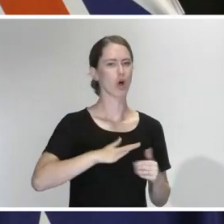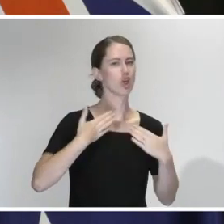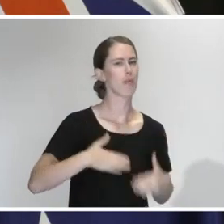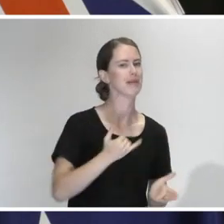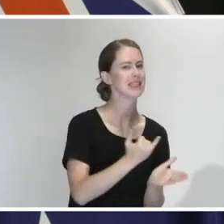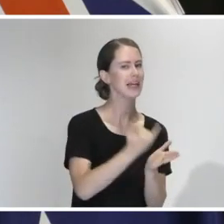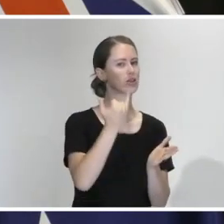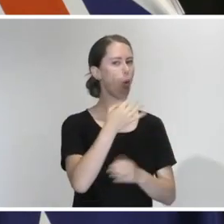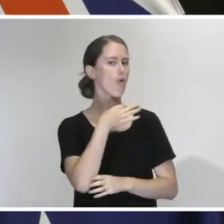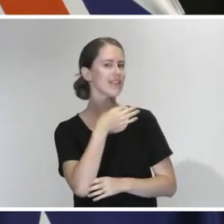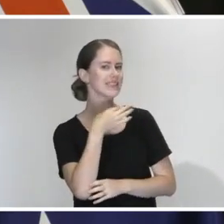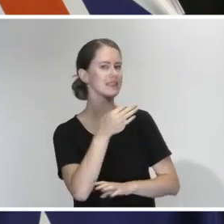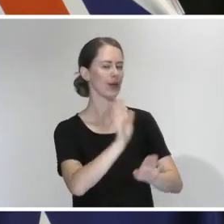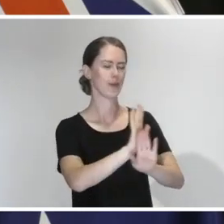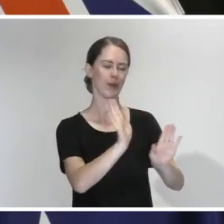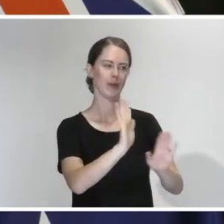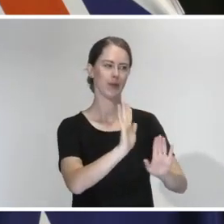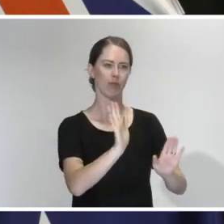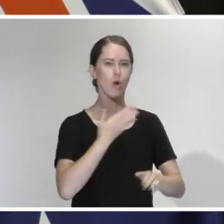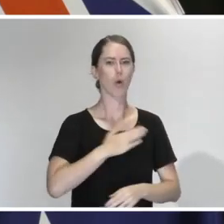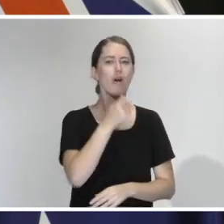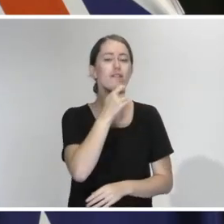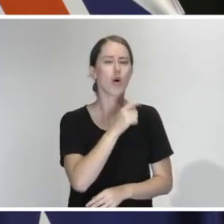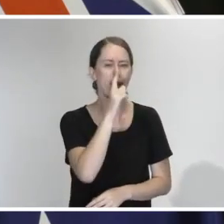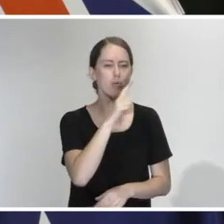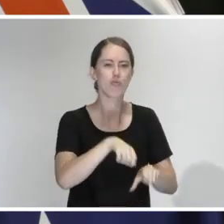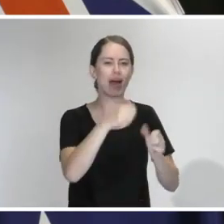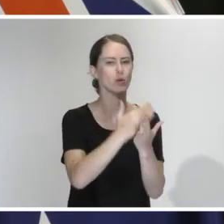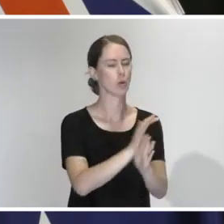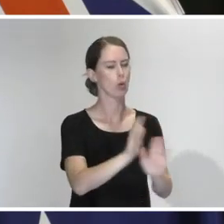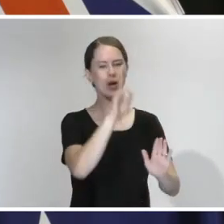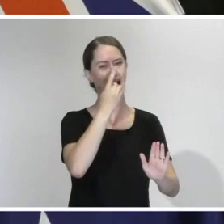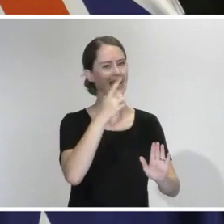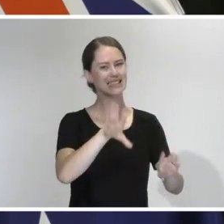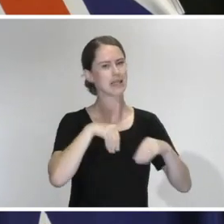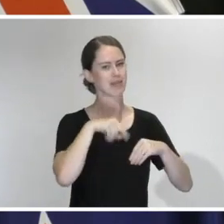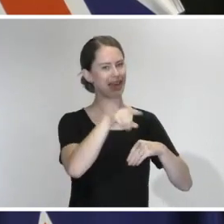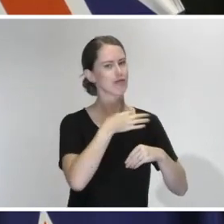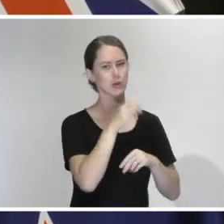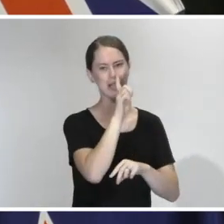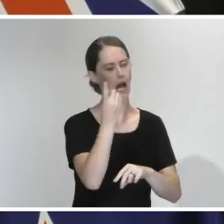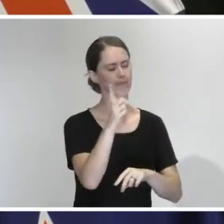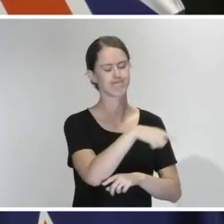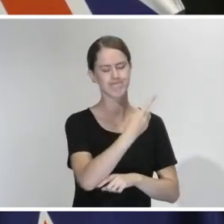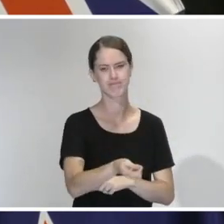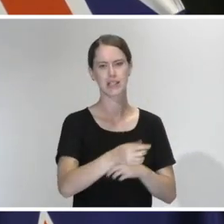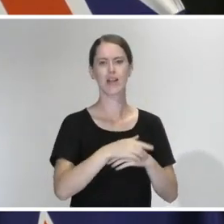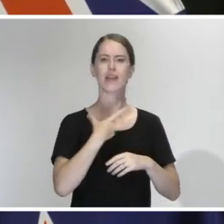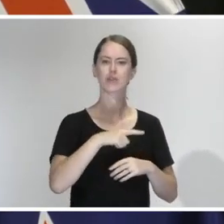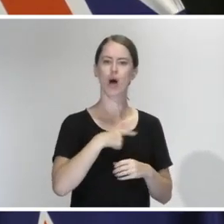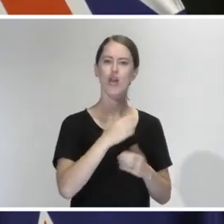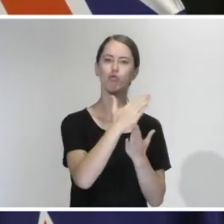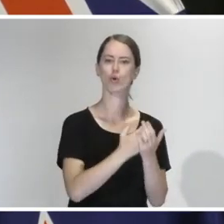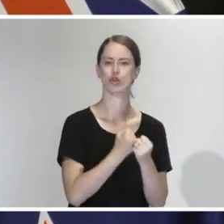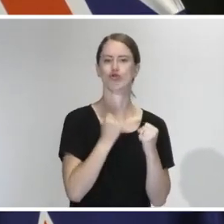leave no room for individuals to flout that because we can't risk it going forward. So that's why we've continued to ramp up. We now have a situation